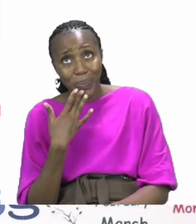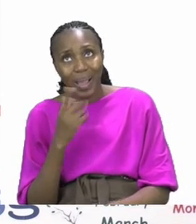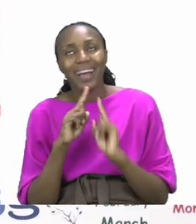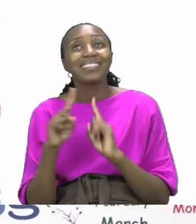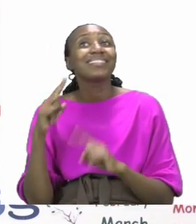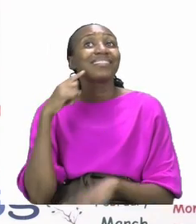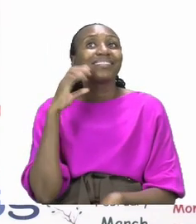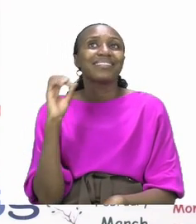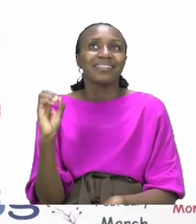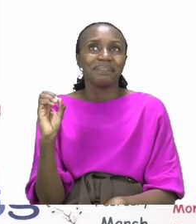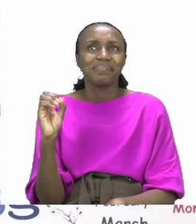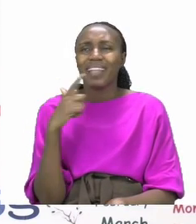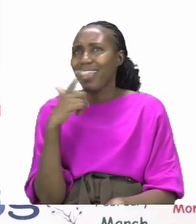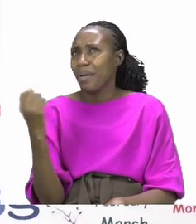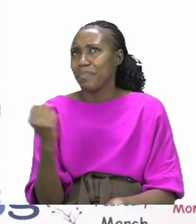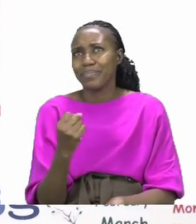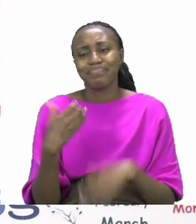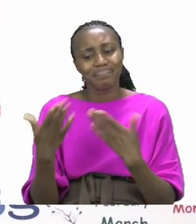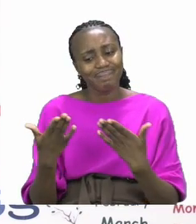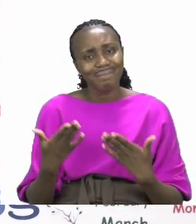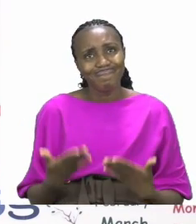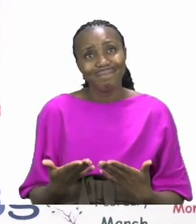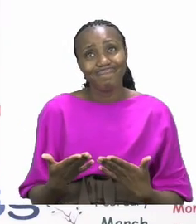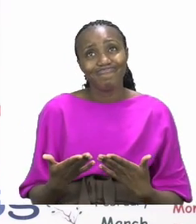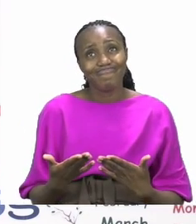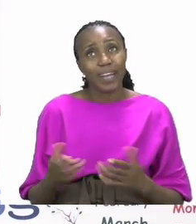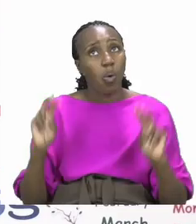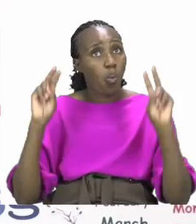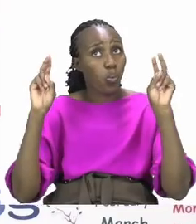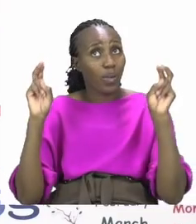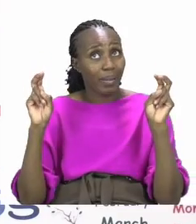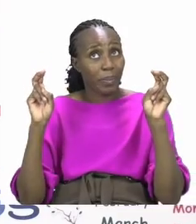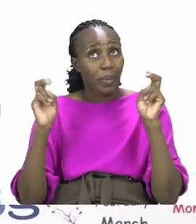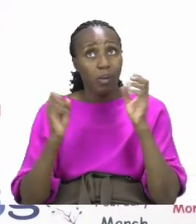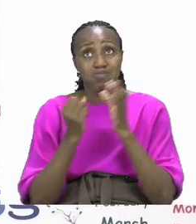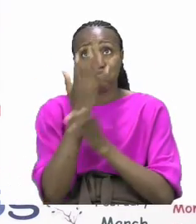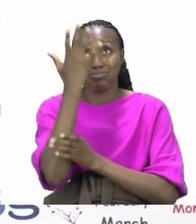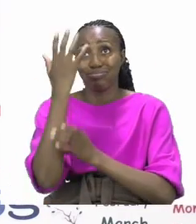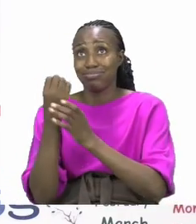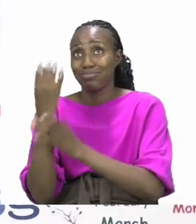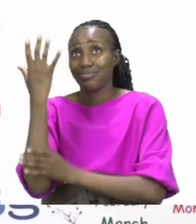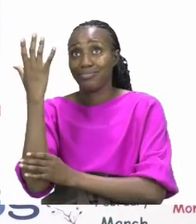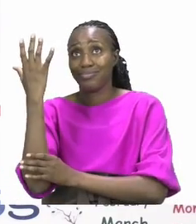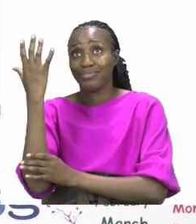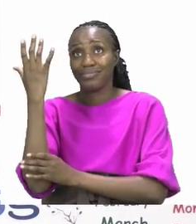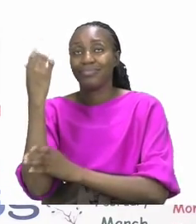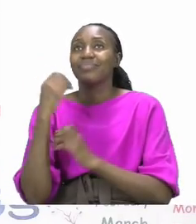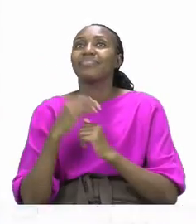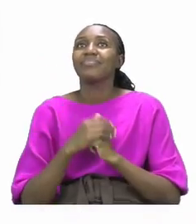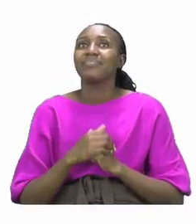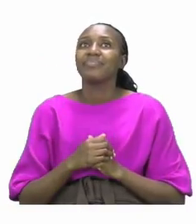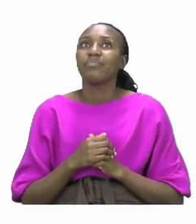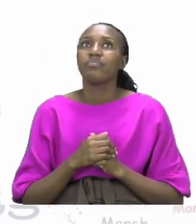Mutsa and thank you so much for joining me today. Our theme this week is plants.